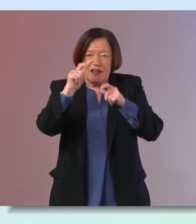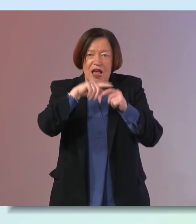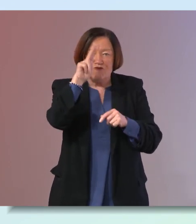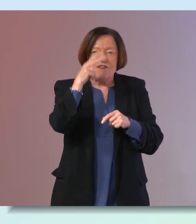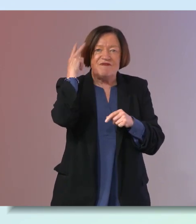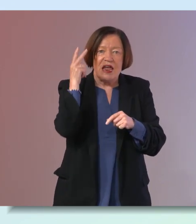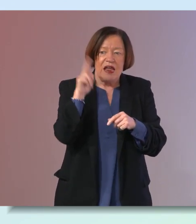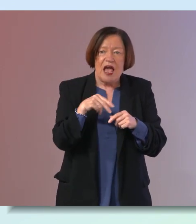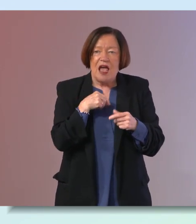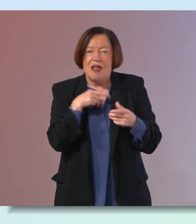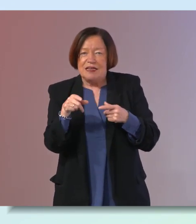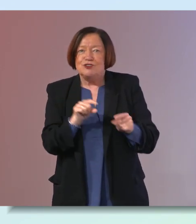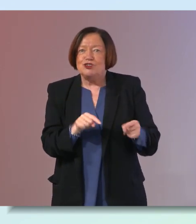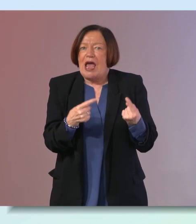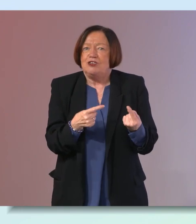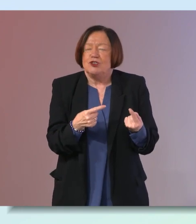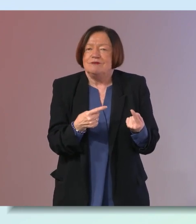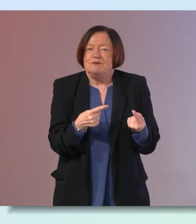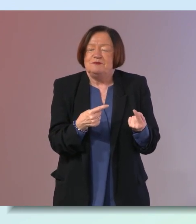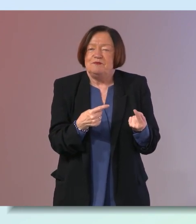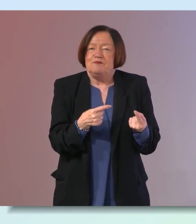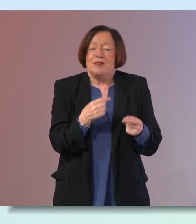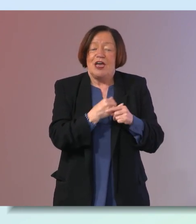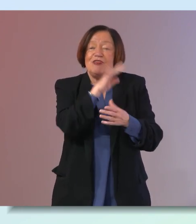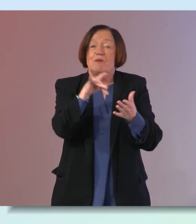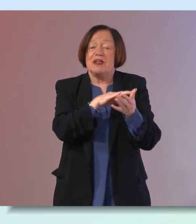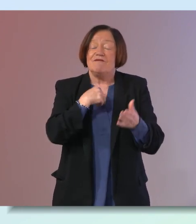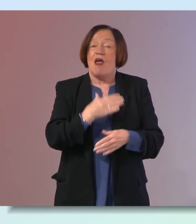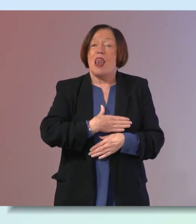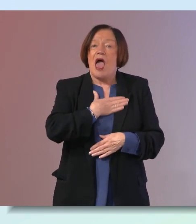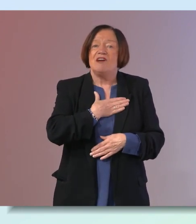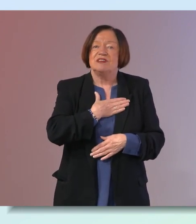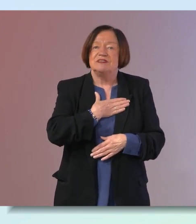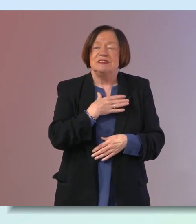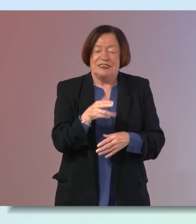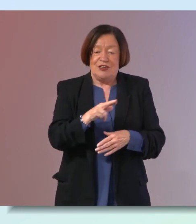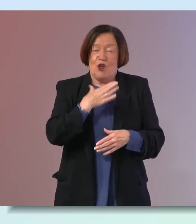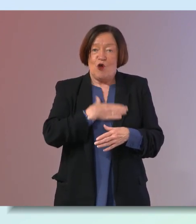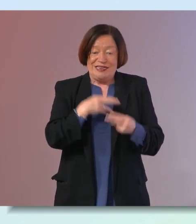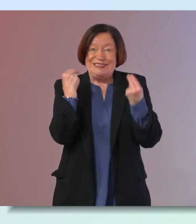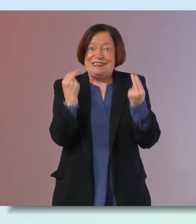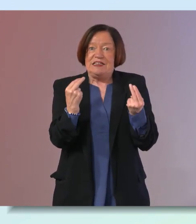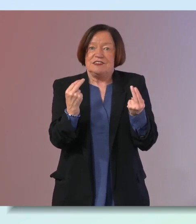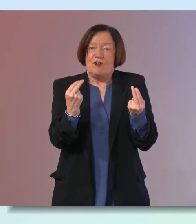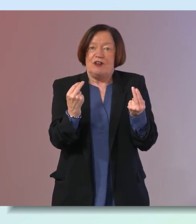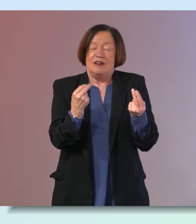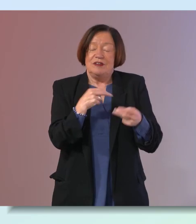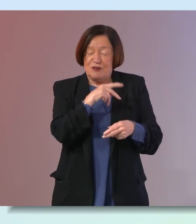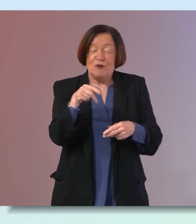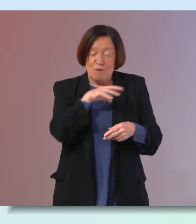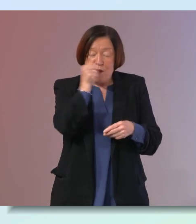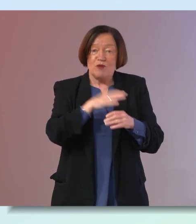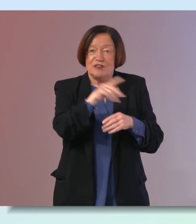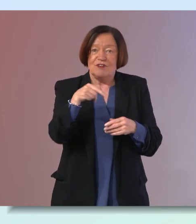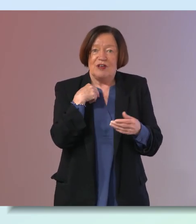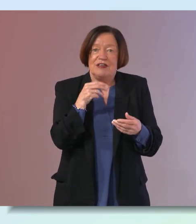that it can be a very challenging thing to do but in the middle of our lives it's it's not only necessary but we meant most of us would